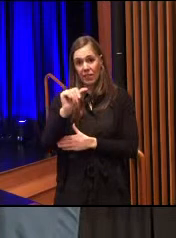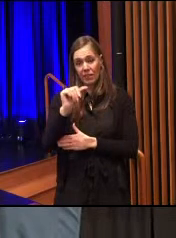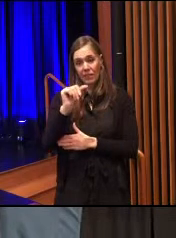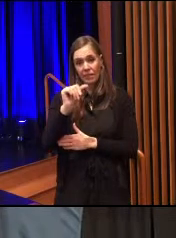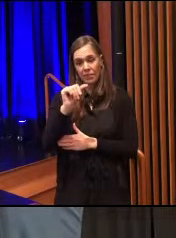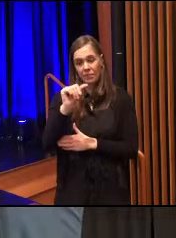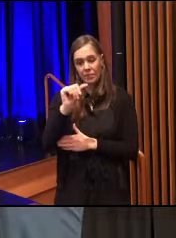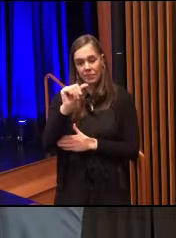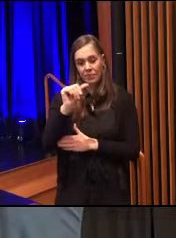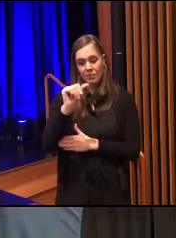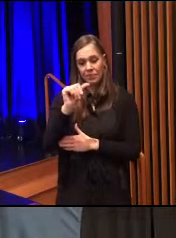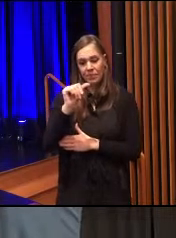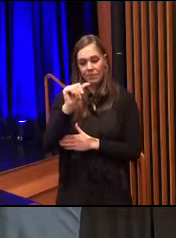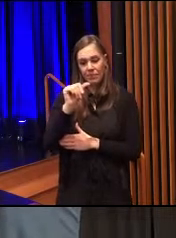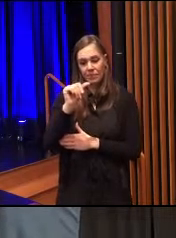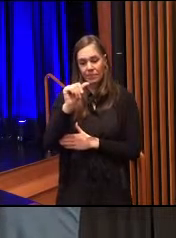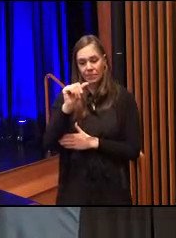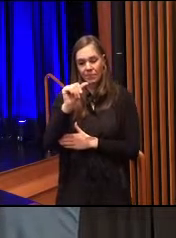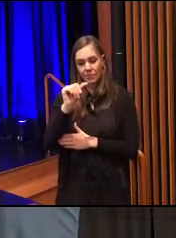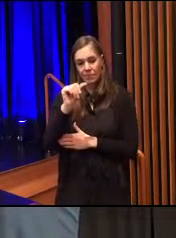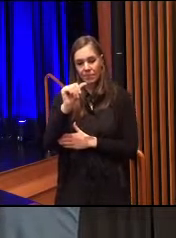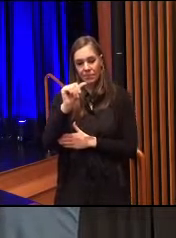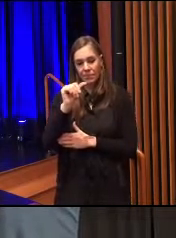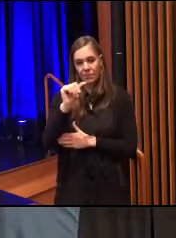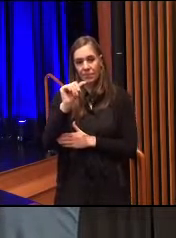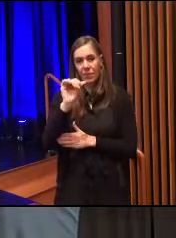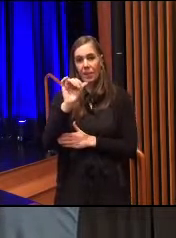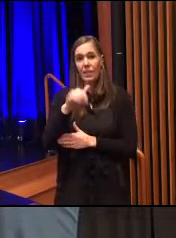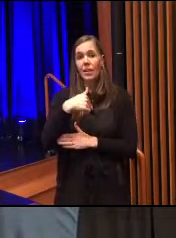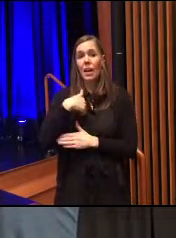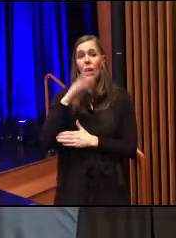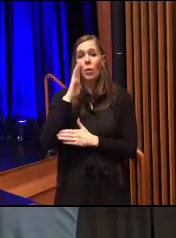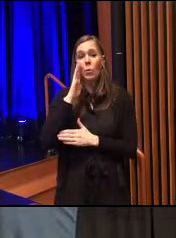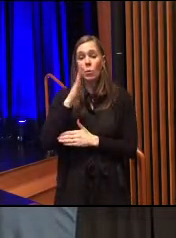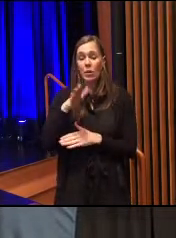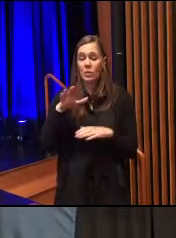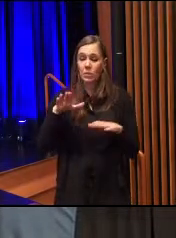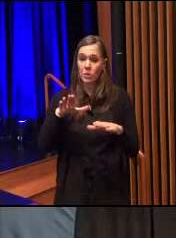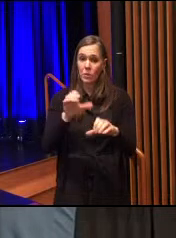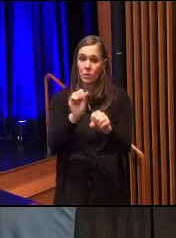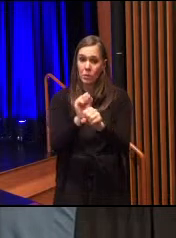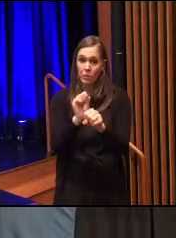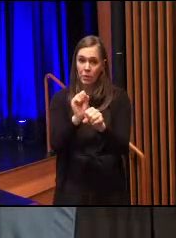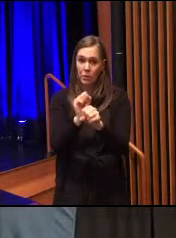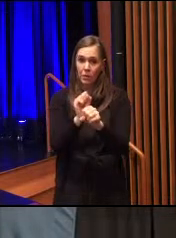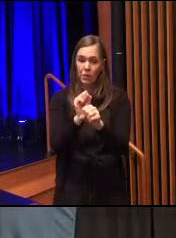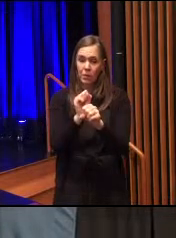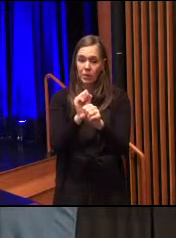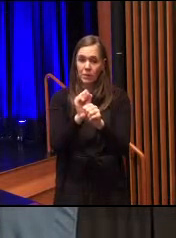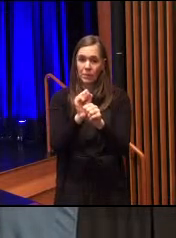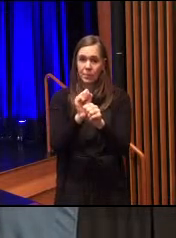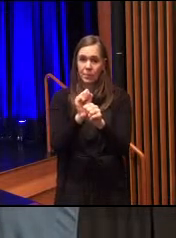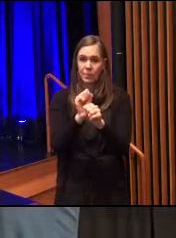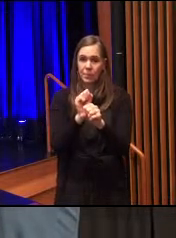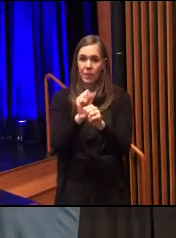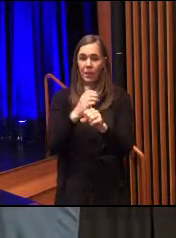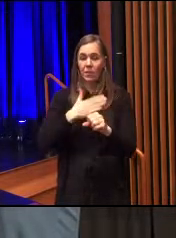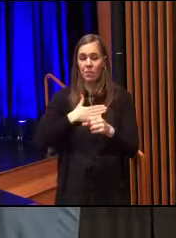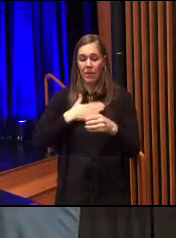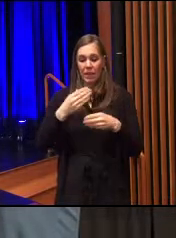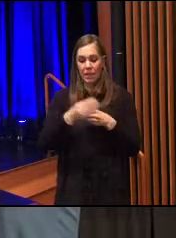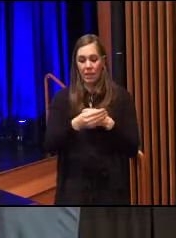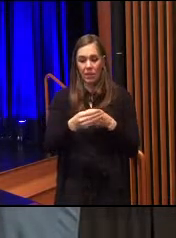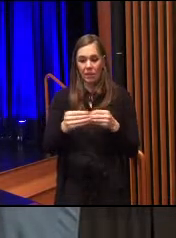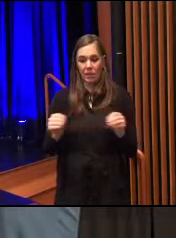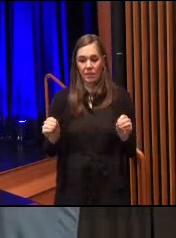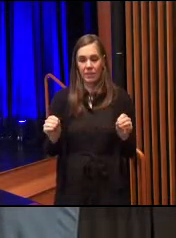and the Constitution of the Commonwealth of Pennsylvania and that I will discharge the duties and that I will discharge the duties of my office